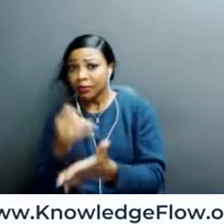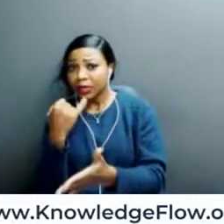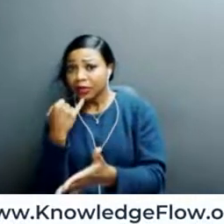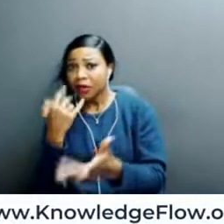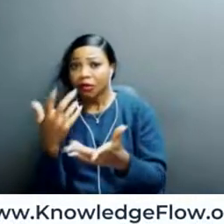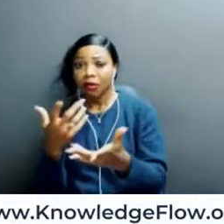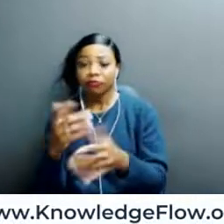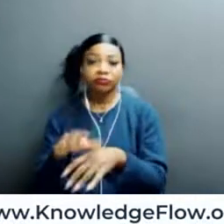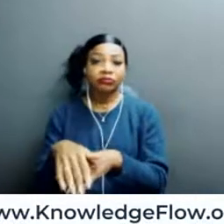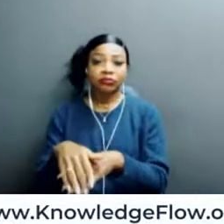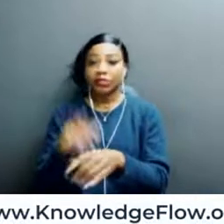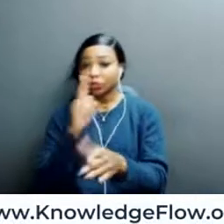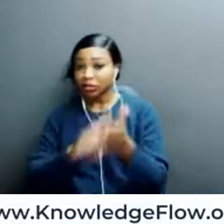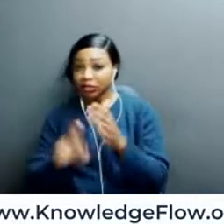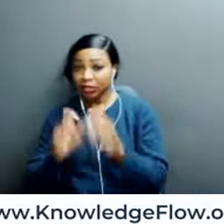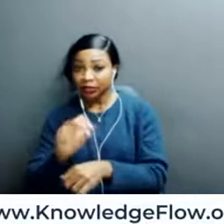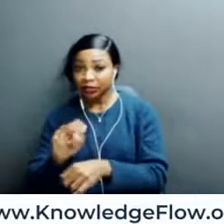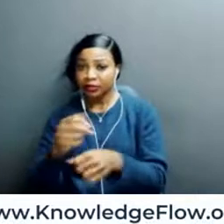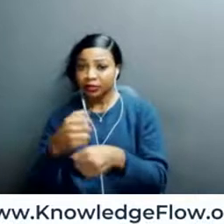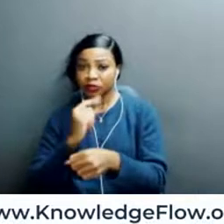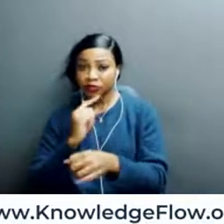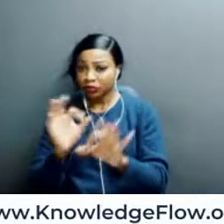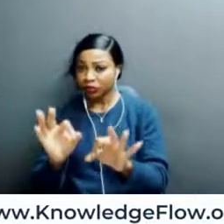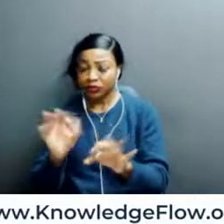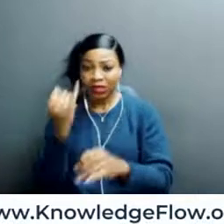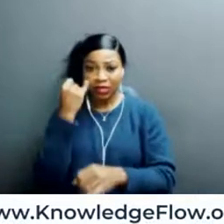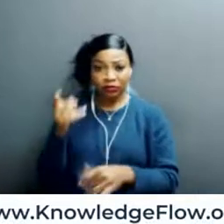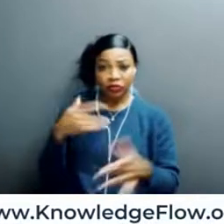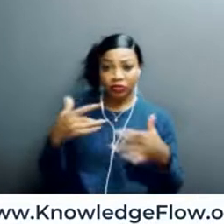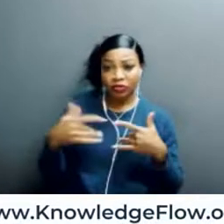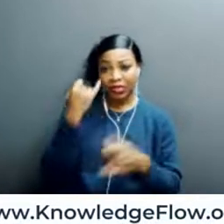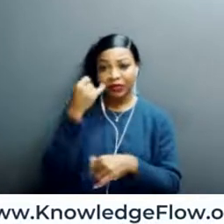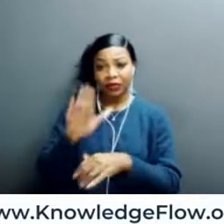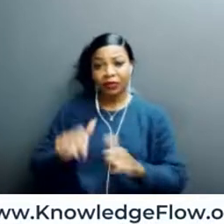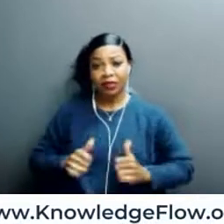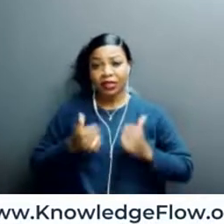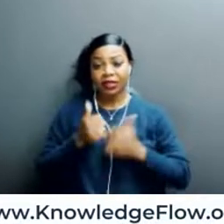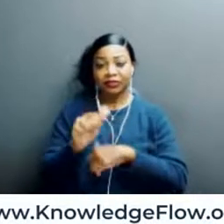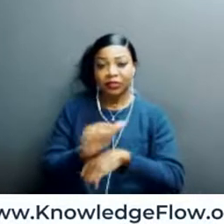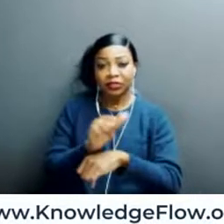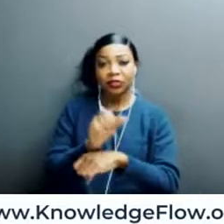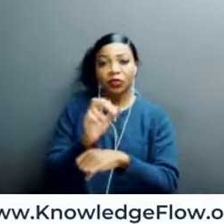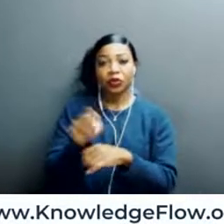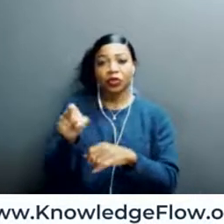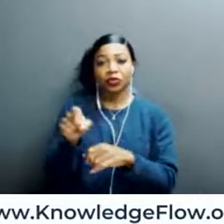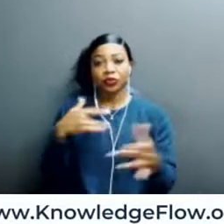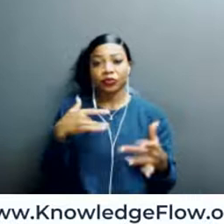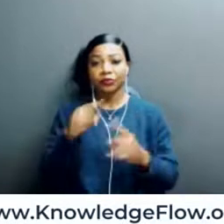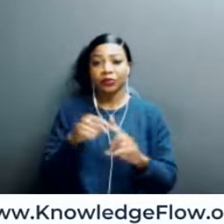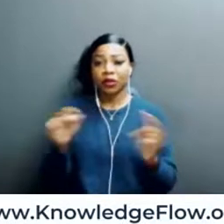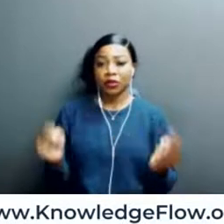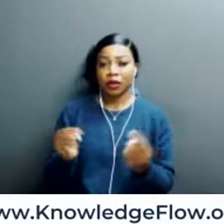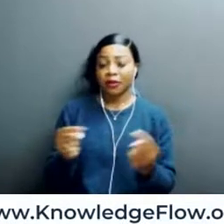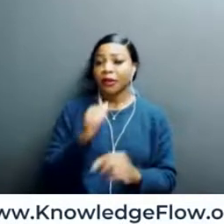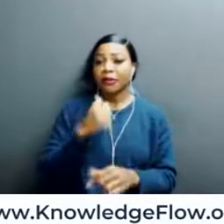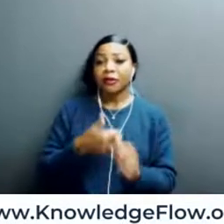call, and check in with that person if you are worried that they are in danger or you're concerned about harm. But don't click on any